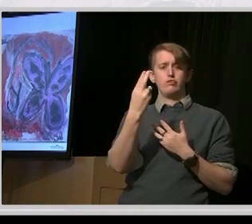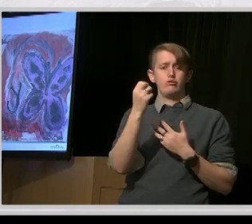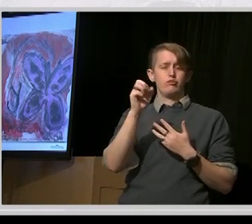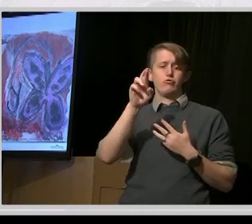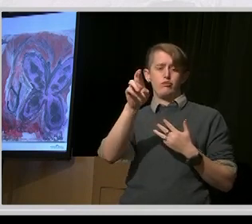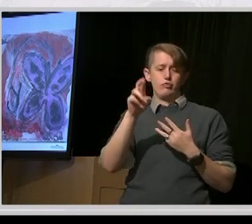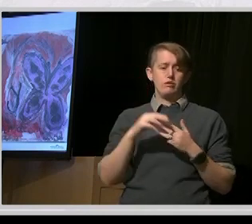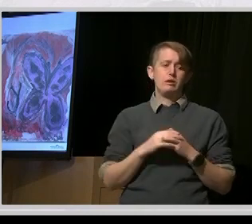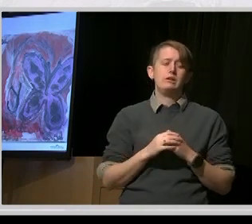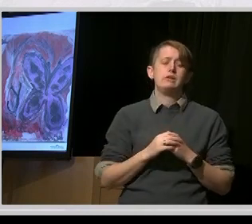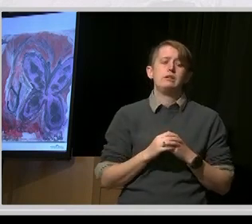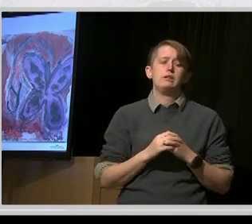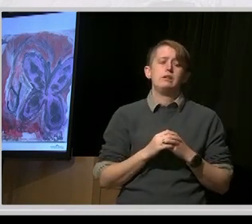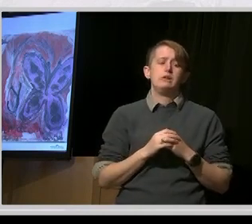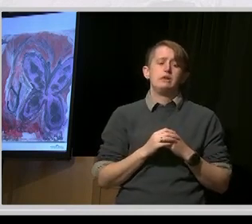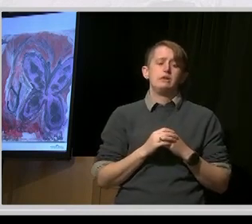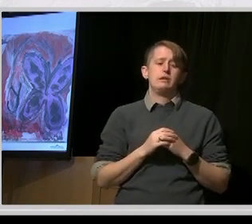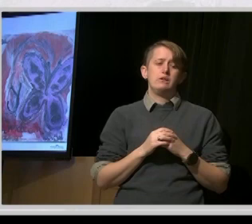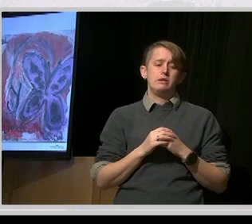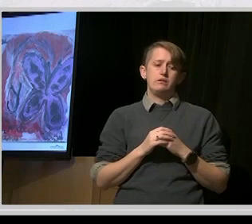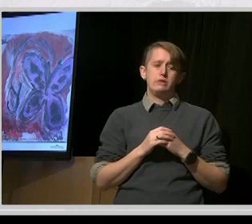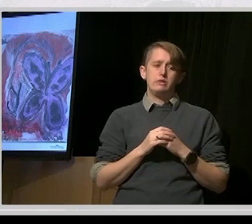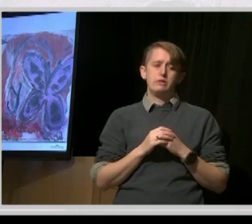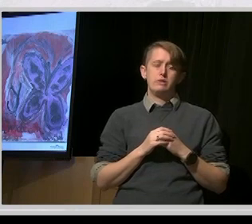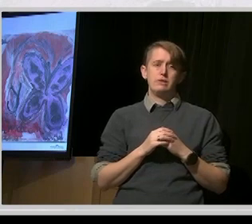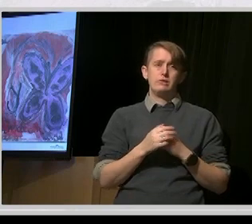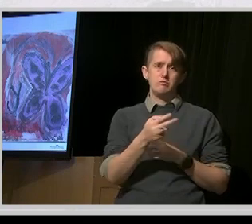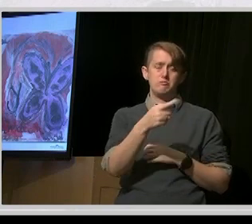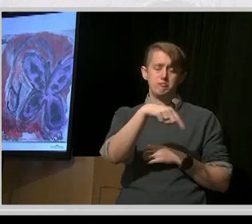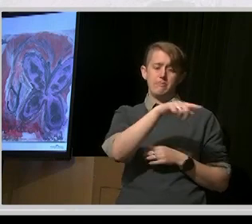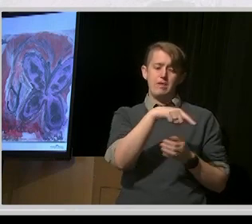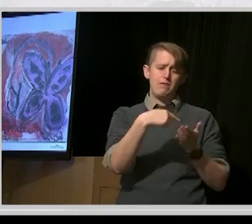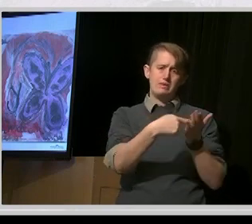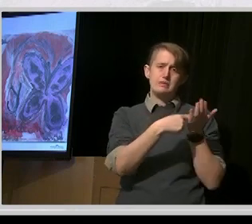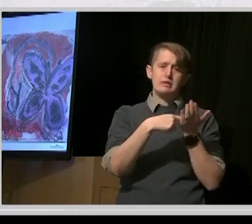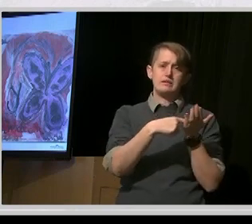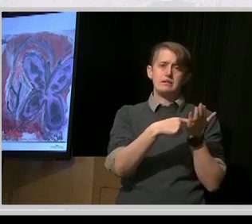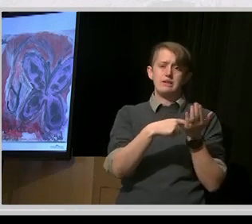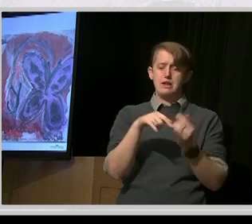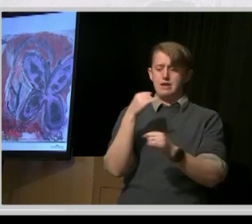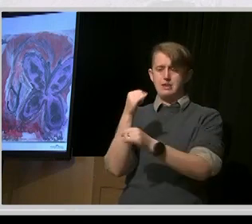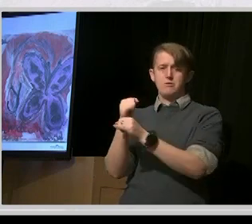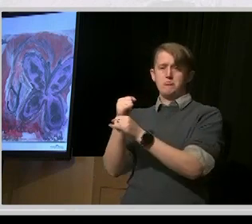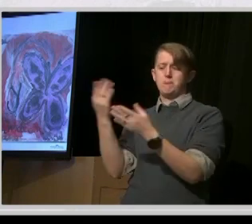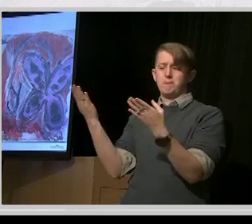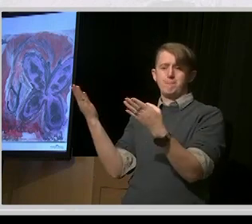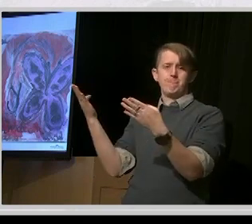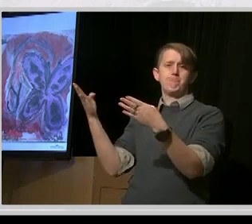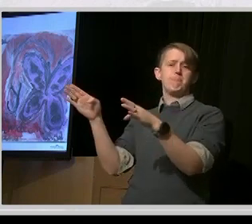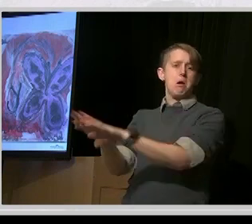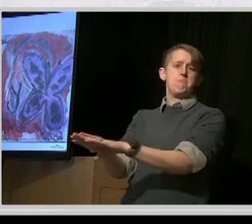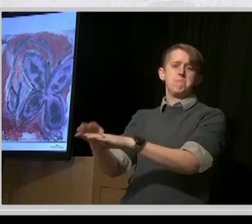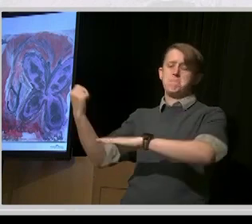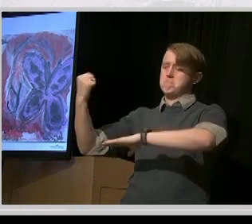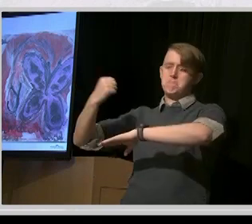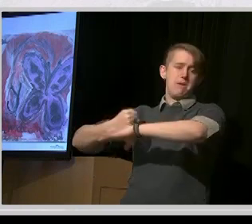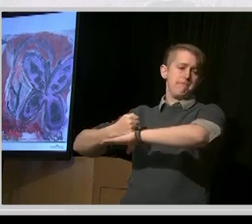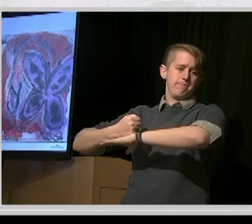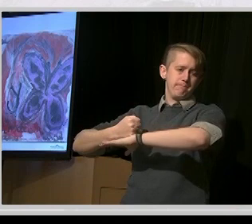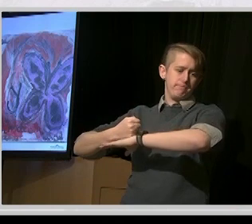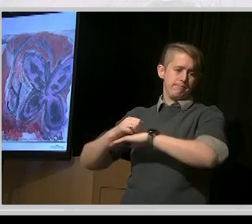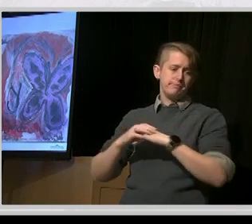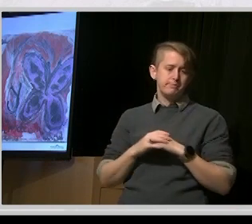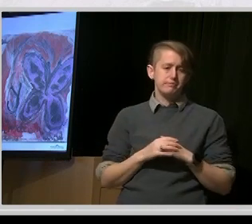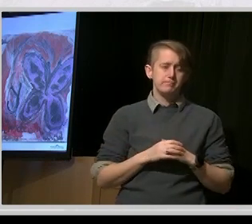They were talking about deinstitutionalization, not a word that is plain language,